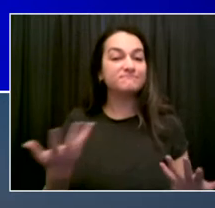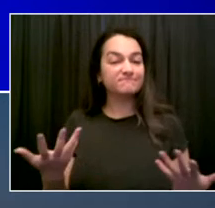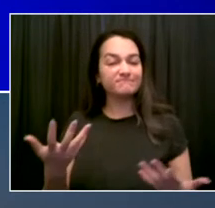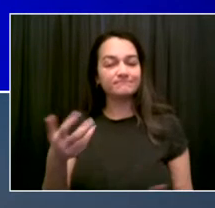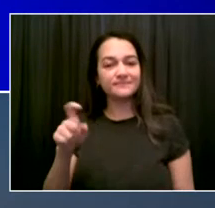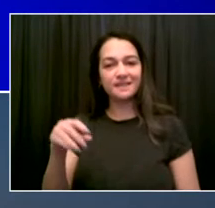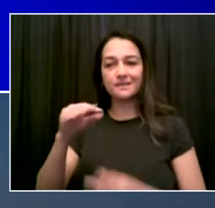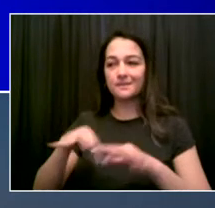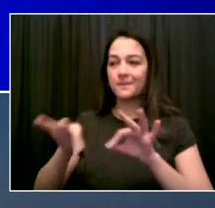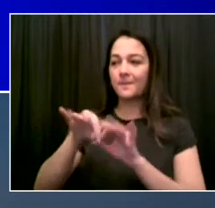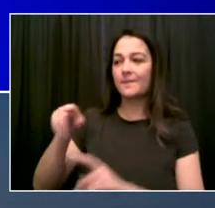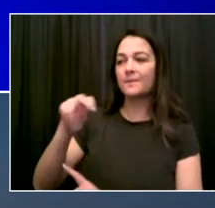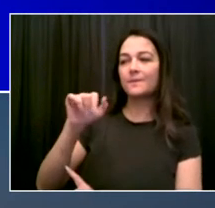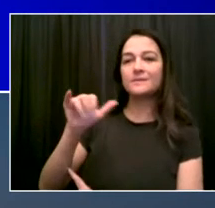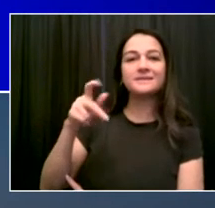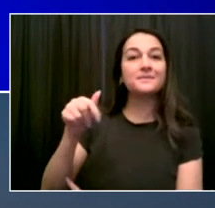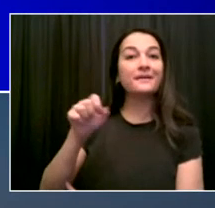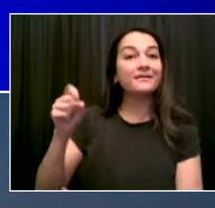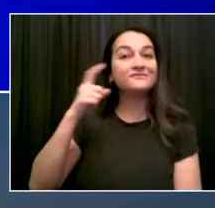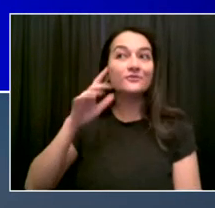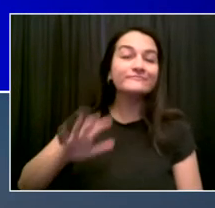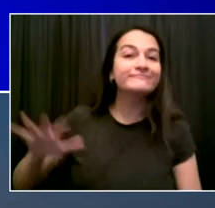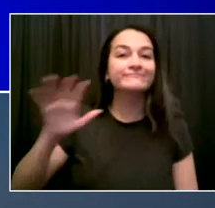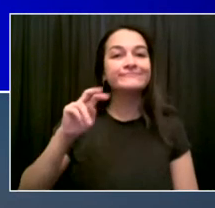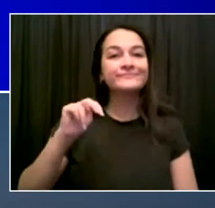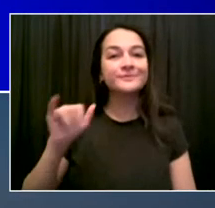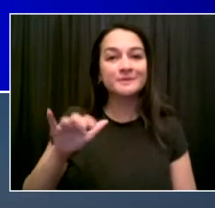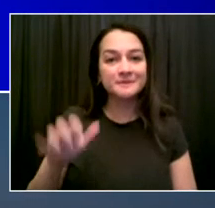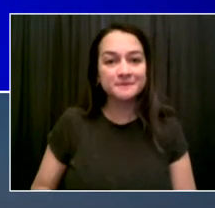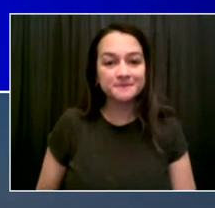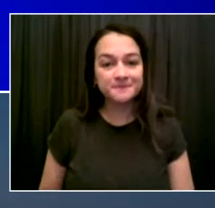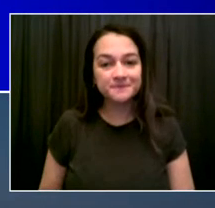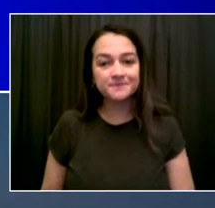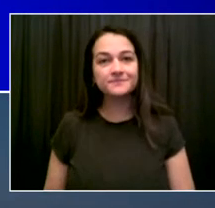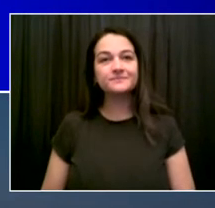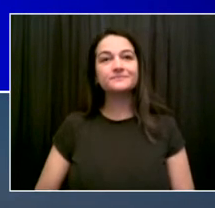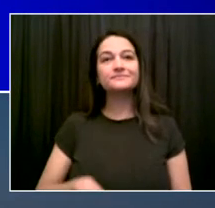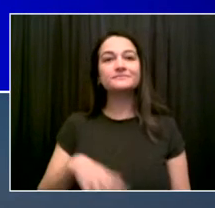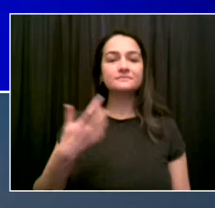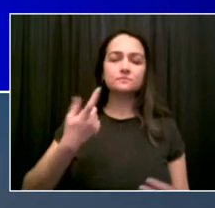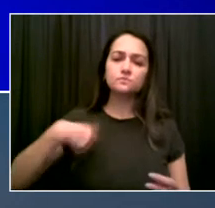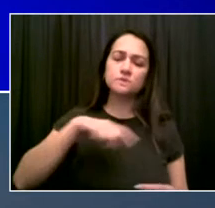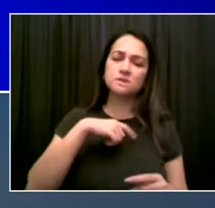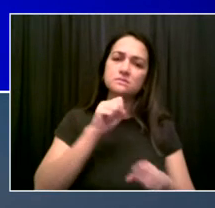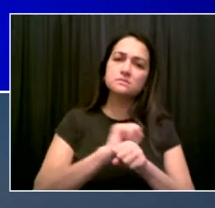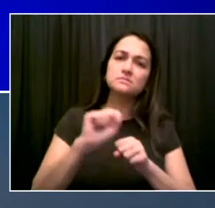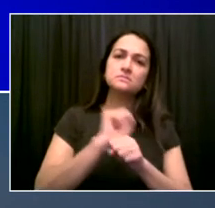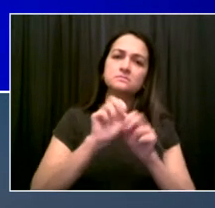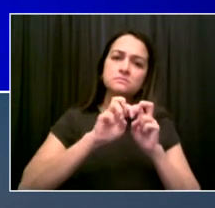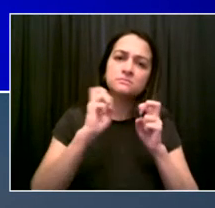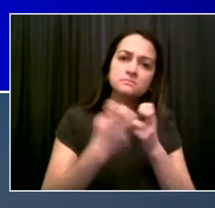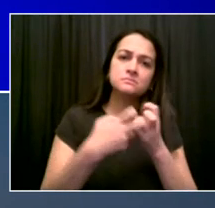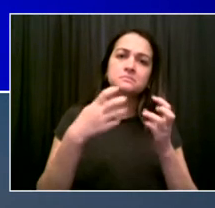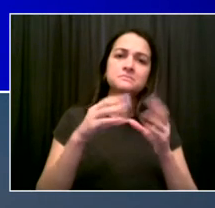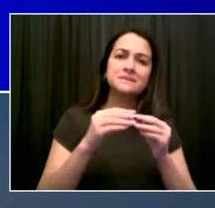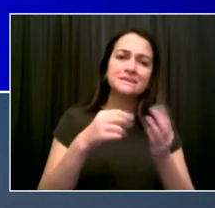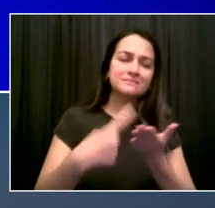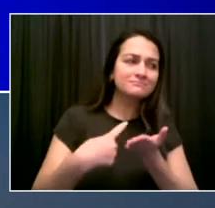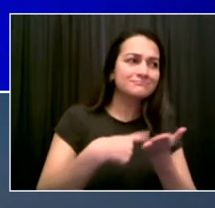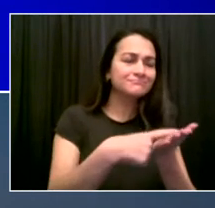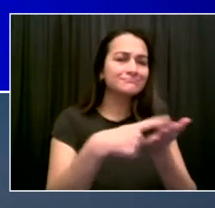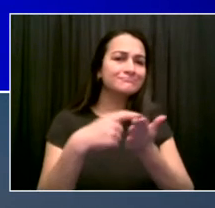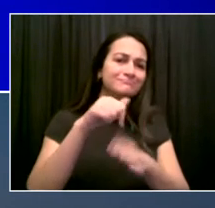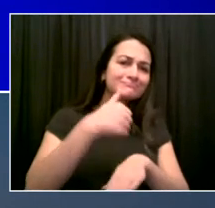the next few weeks. The final details of the policy will be announced and implemented in the week of August